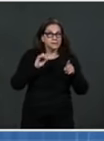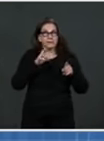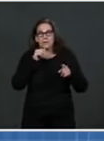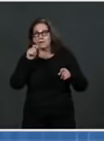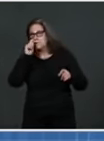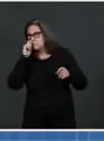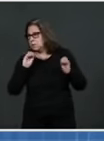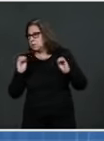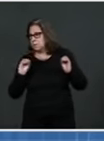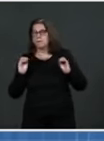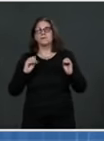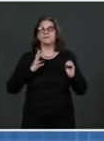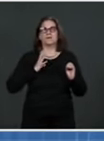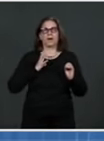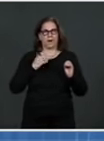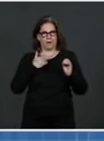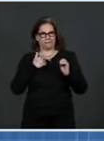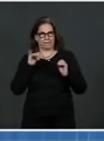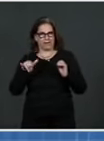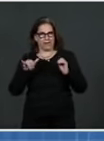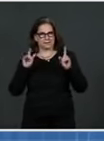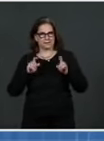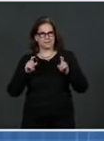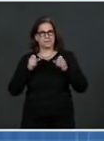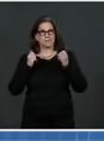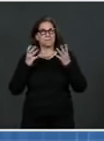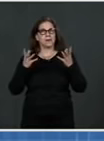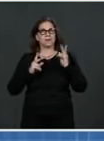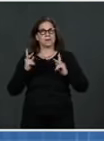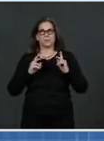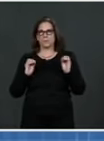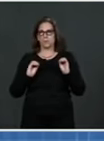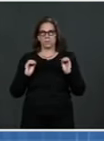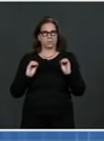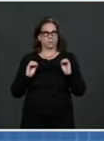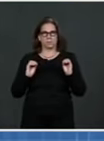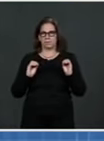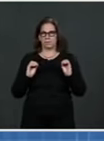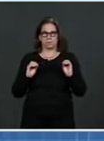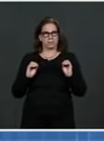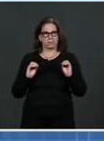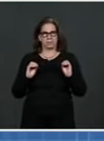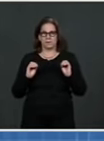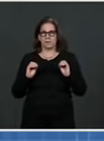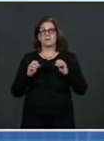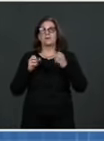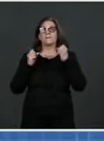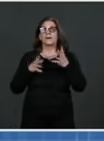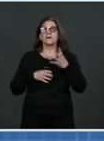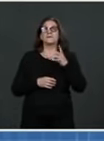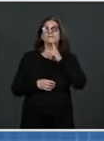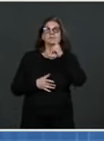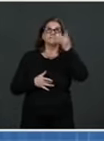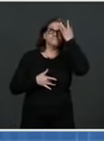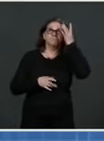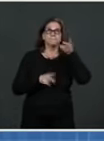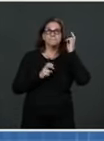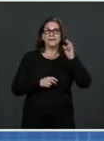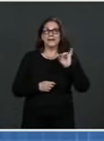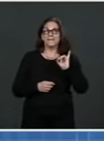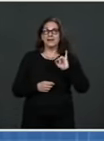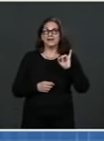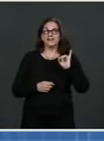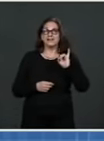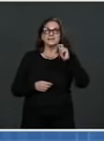of infections were asymptomatic. However, most infections occurred among people whose infections were identified by testing before they